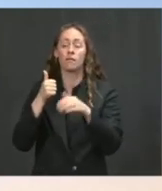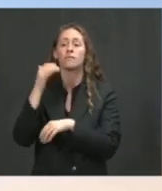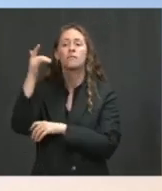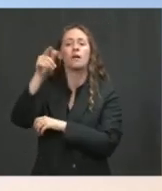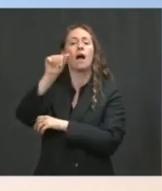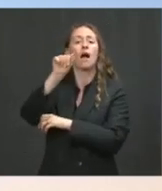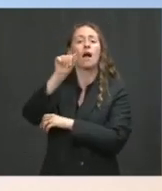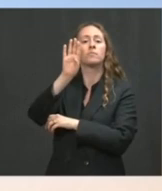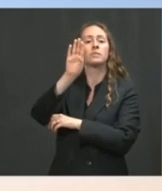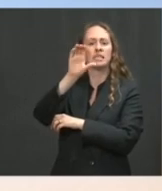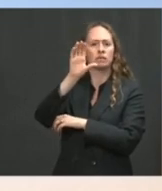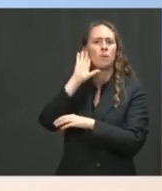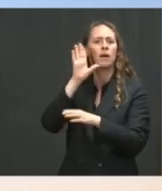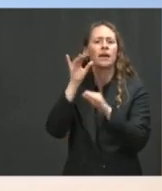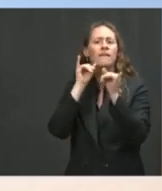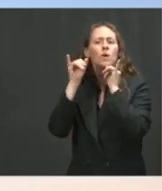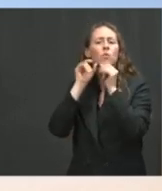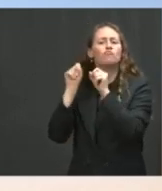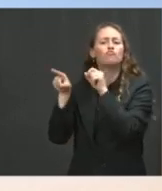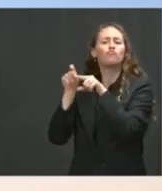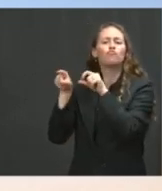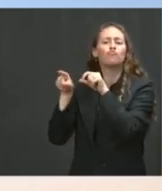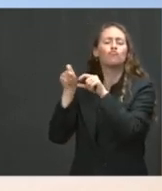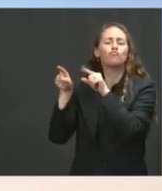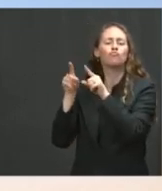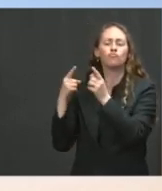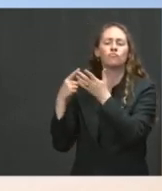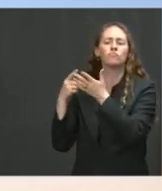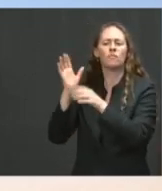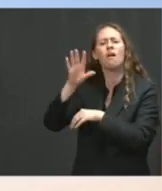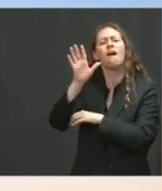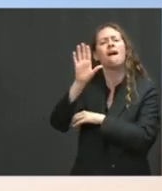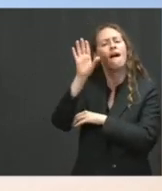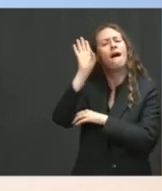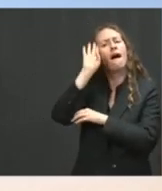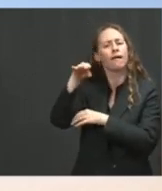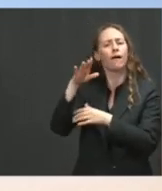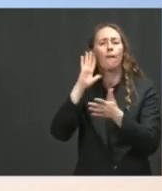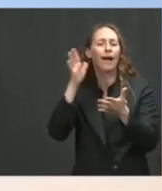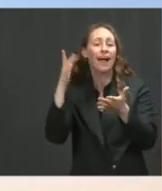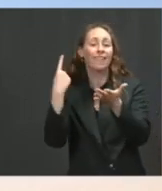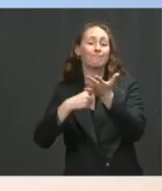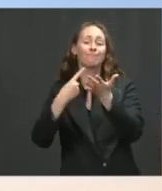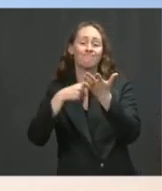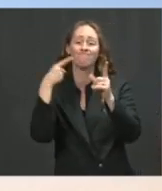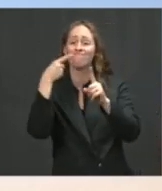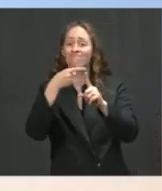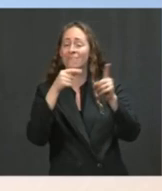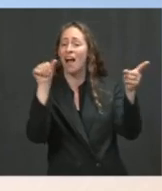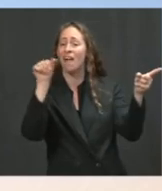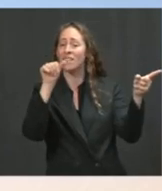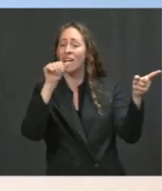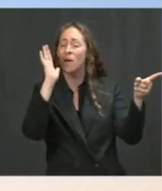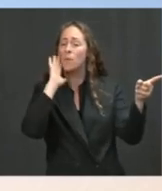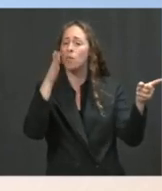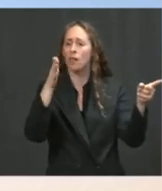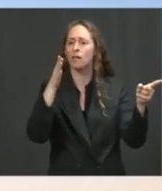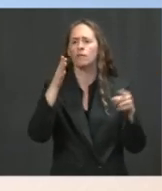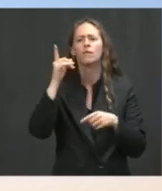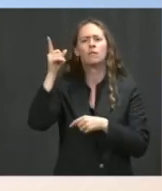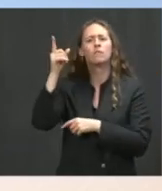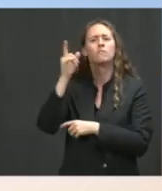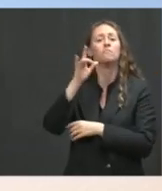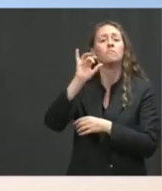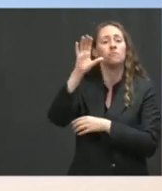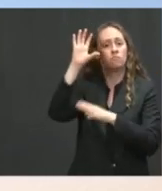where he will, of course, I'm certain, be speaking to the situation on the ground in Afghanistan. He'll also be delivering some remarks on COVID as